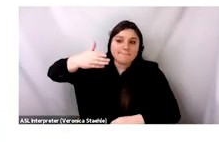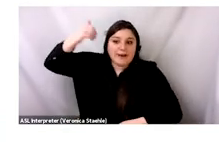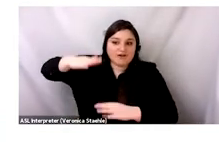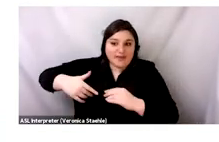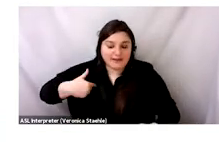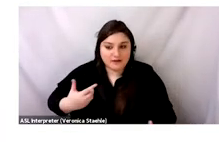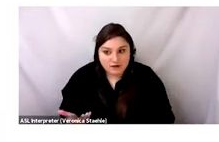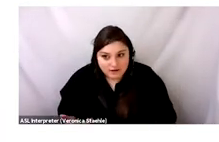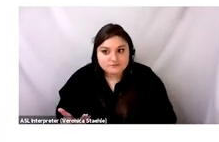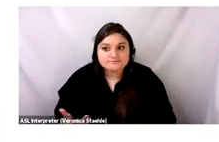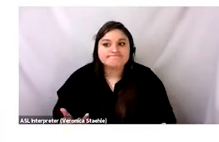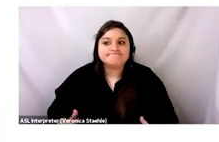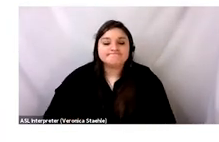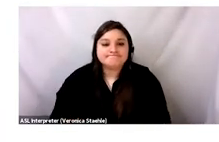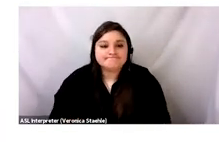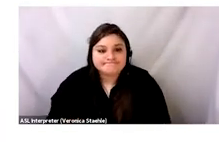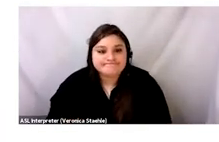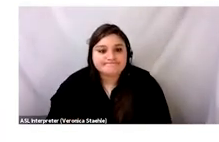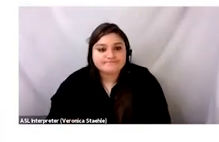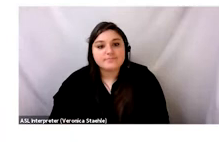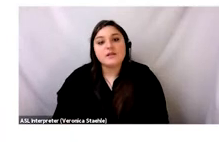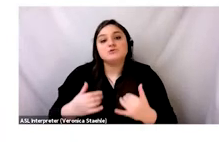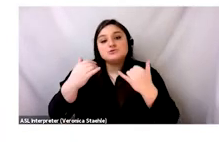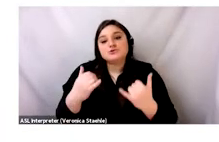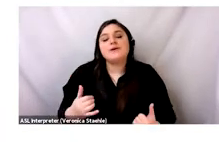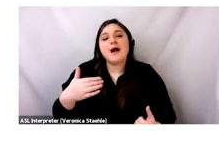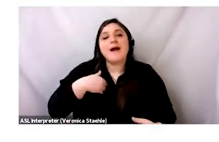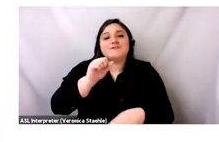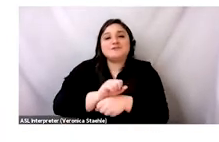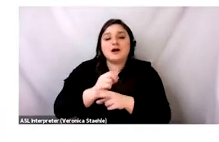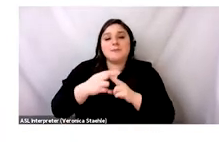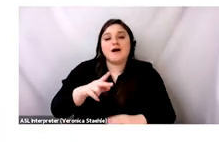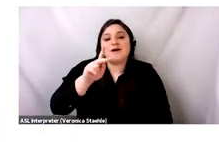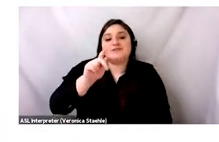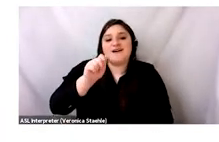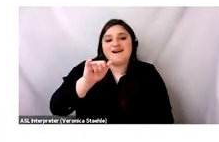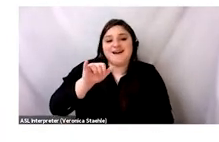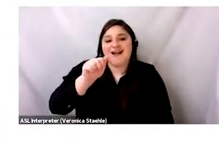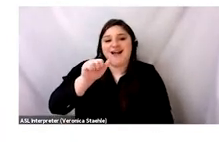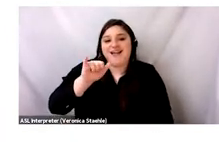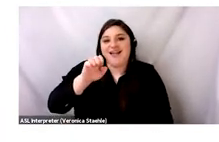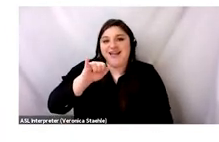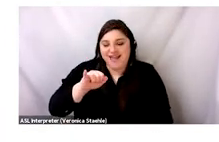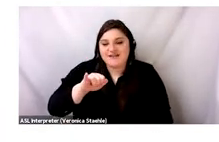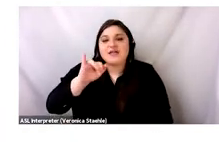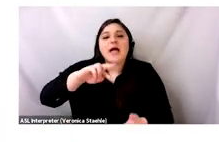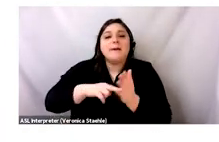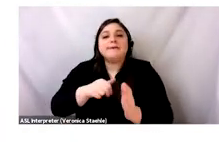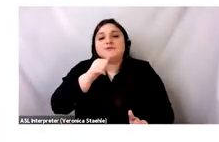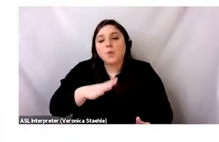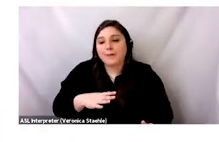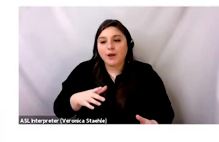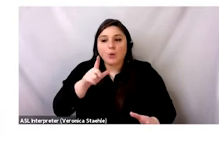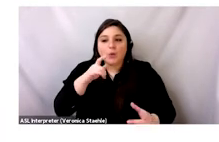The burden. So one of the most essential roles in Contamanzo is that of the Kaie. Kaie means female headboarder.